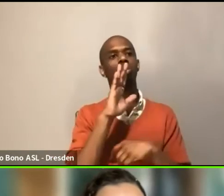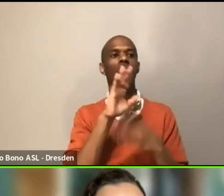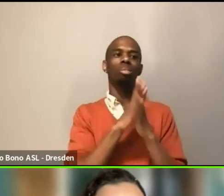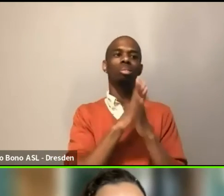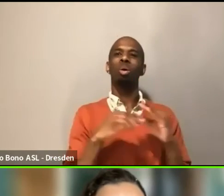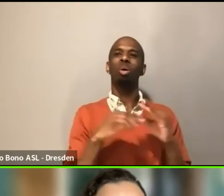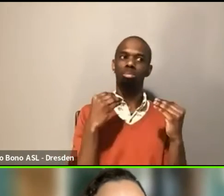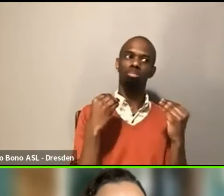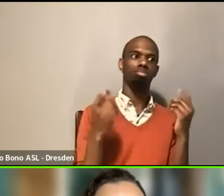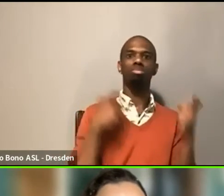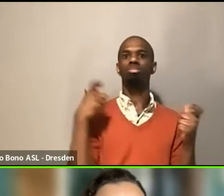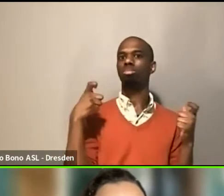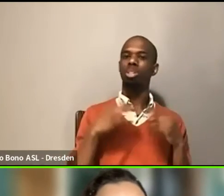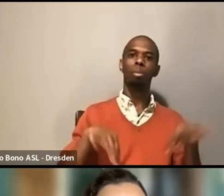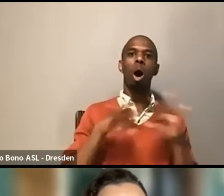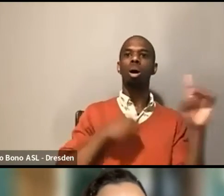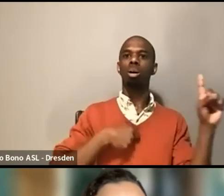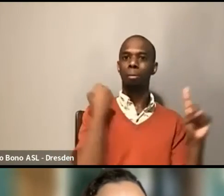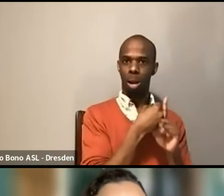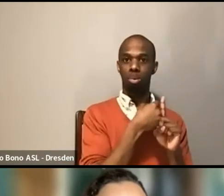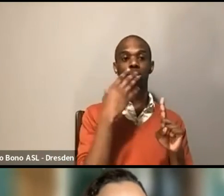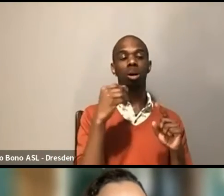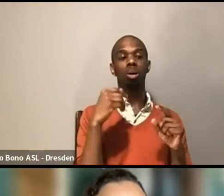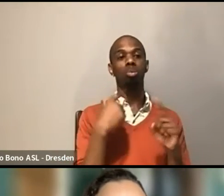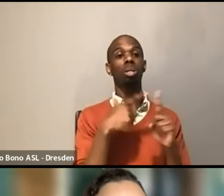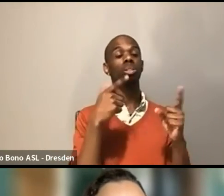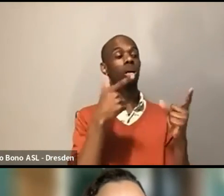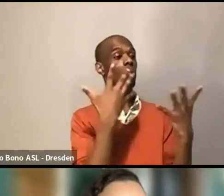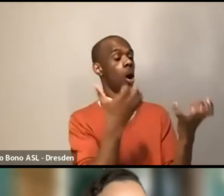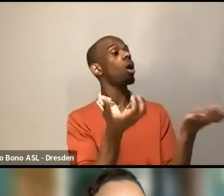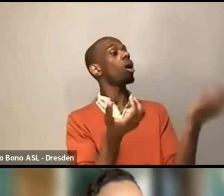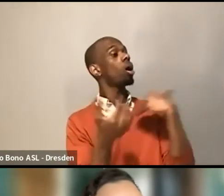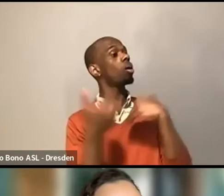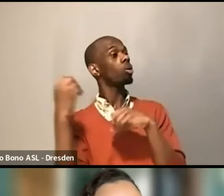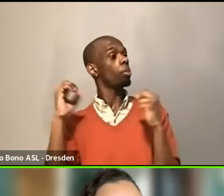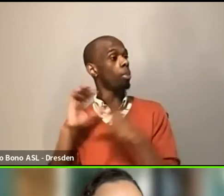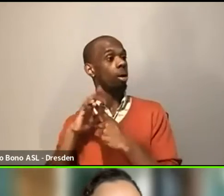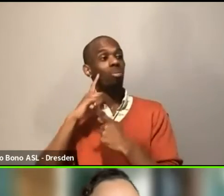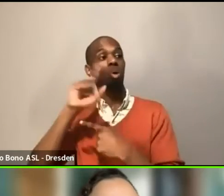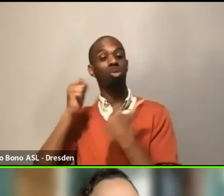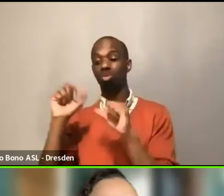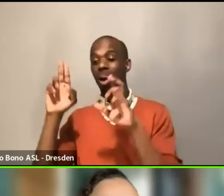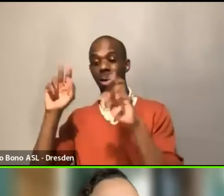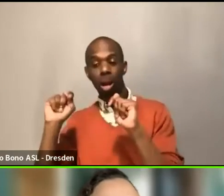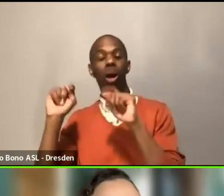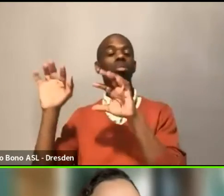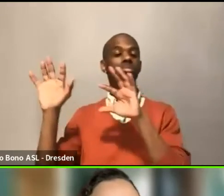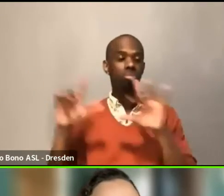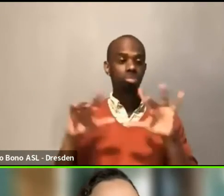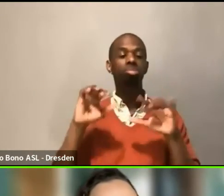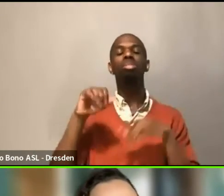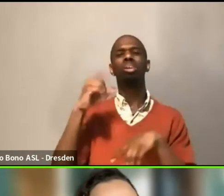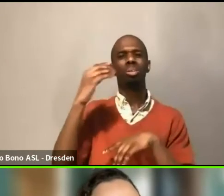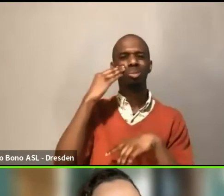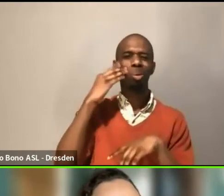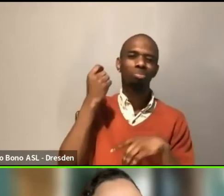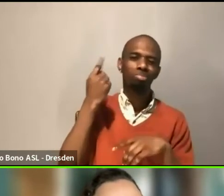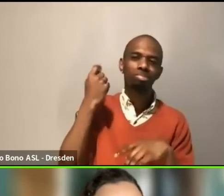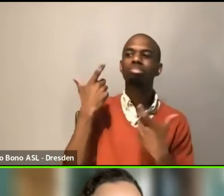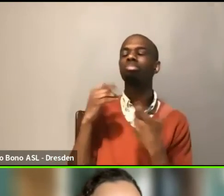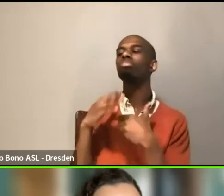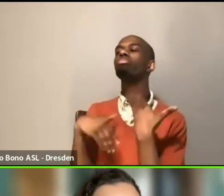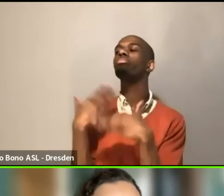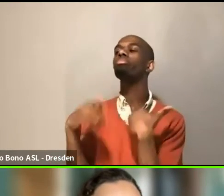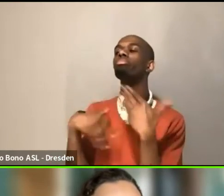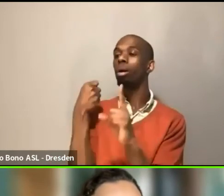didn't have the group audition. So whenever those are back, we're going to try it. But once again, like we tried something, it didn't quite work the way that I wanted it. didn't